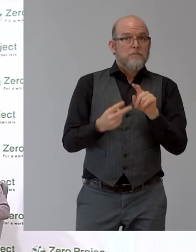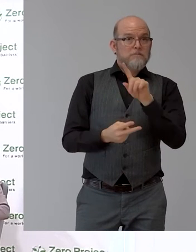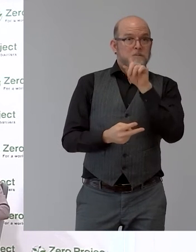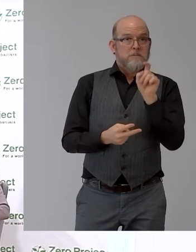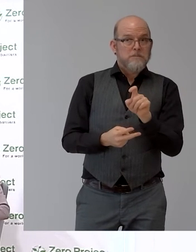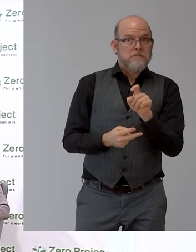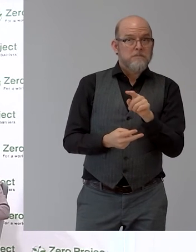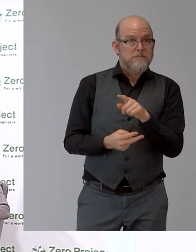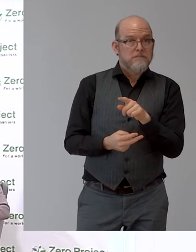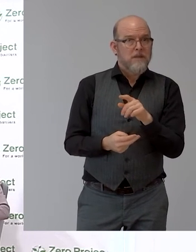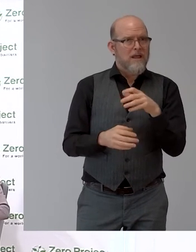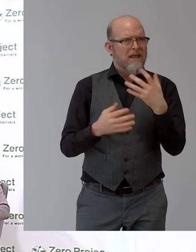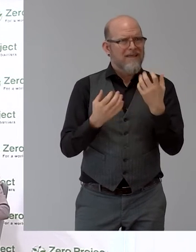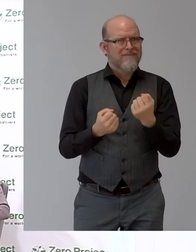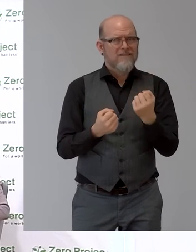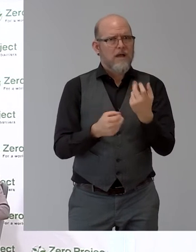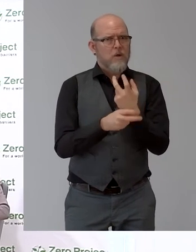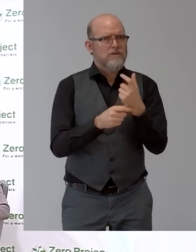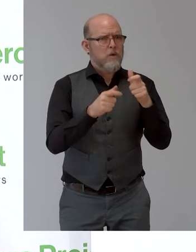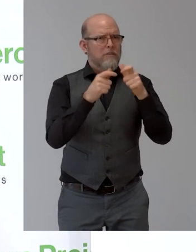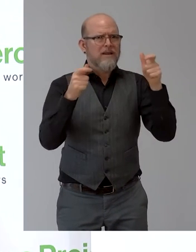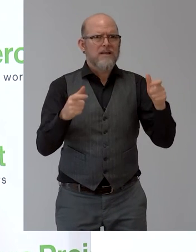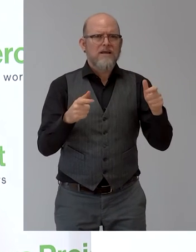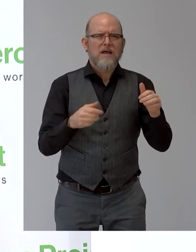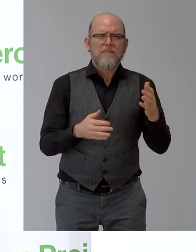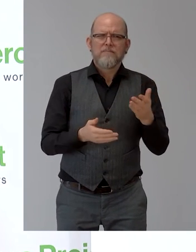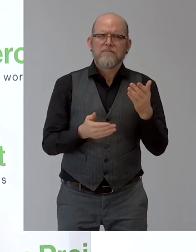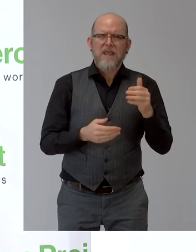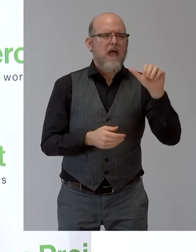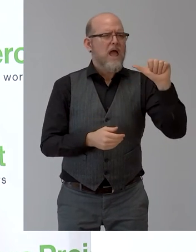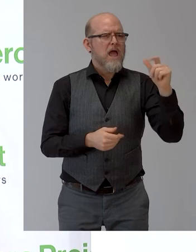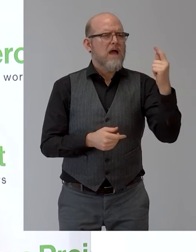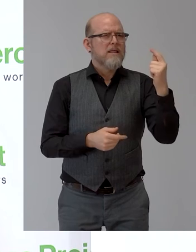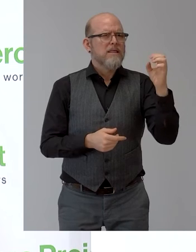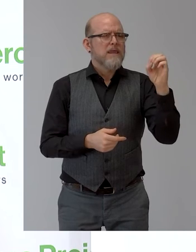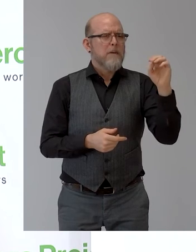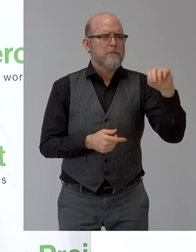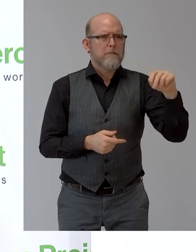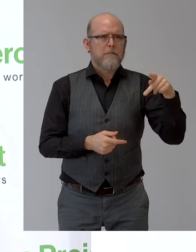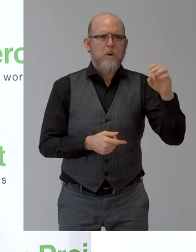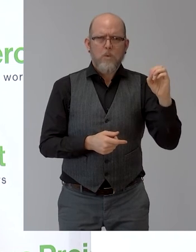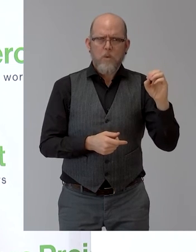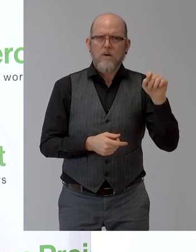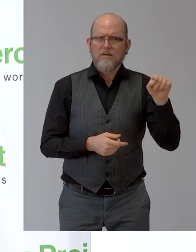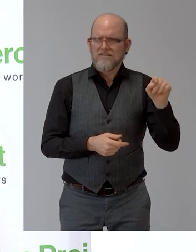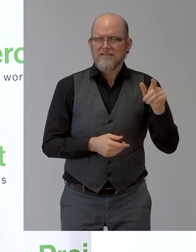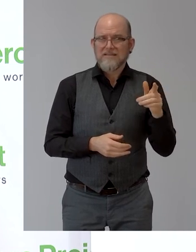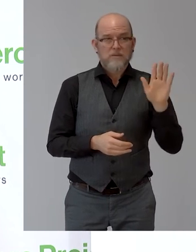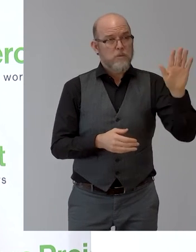company, Atempo, and their product Capito. It's a wonderful